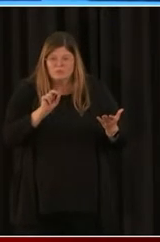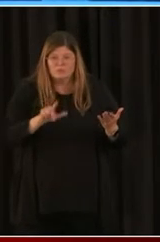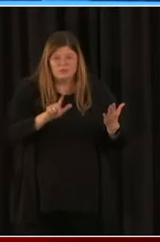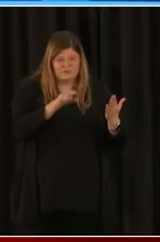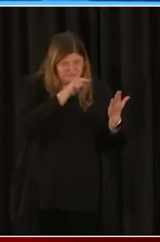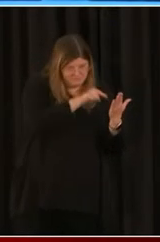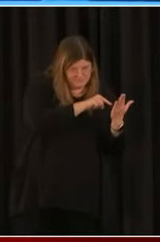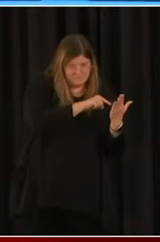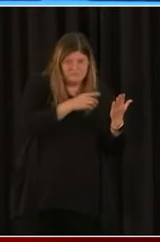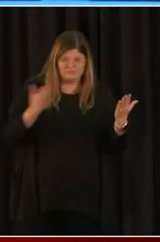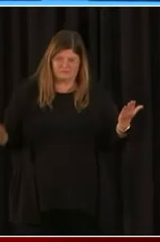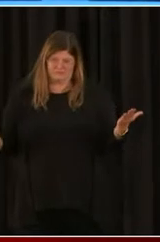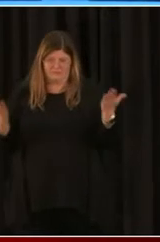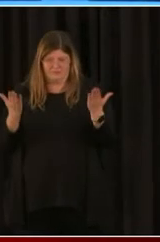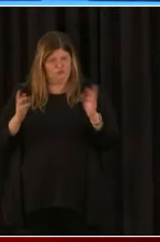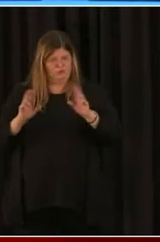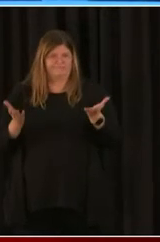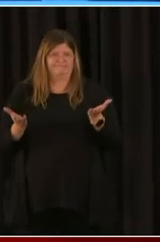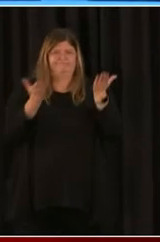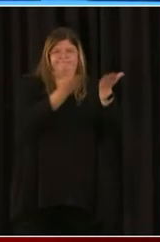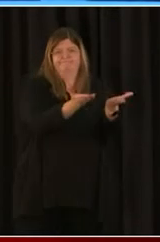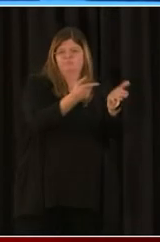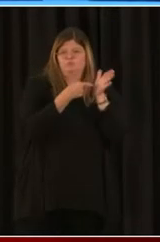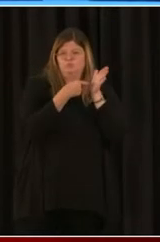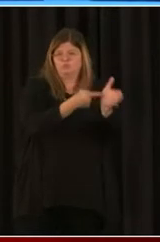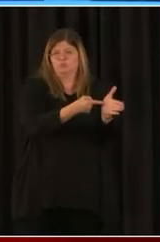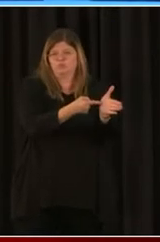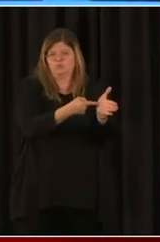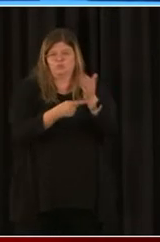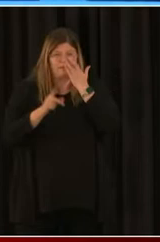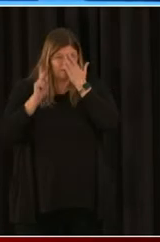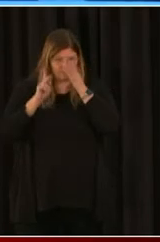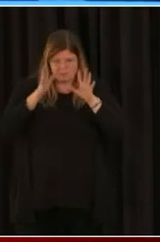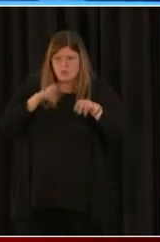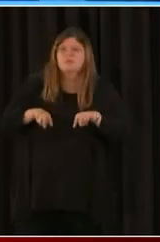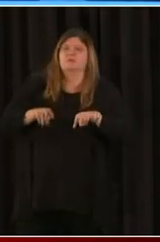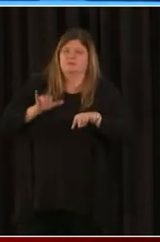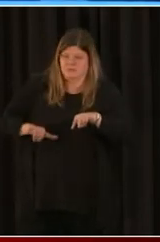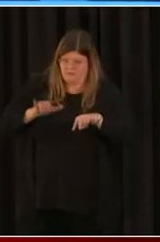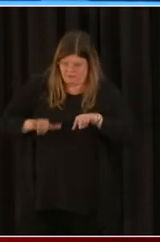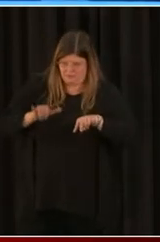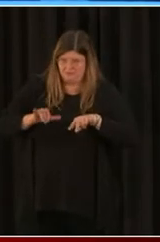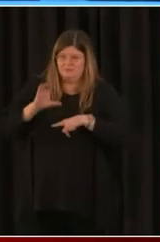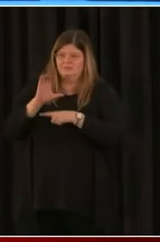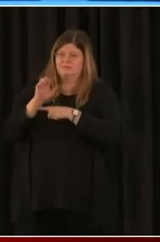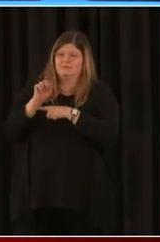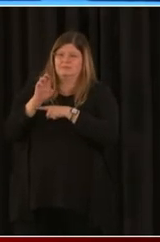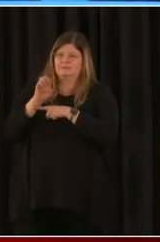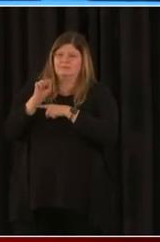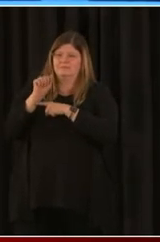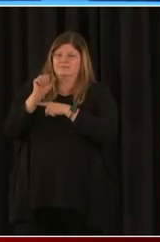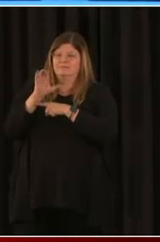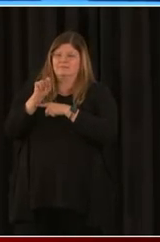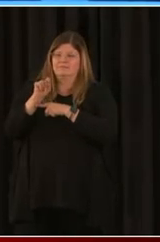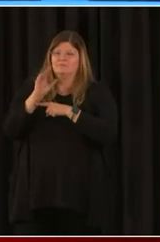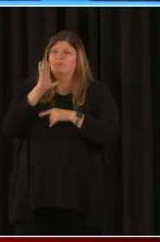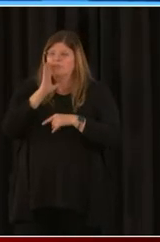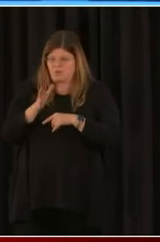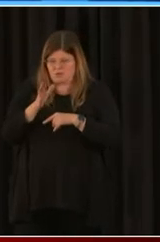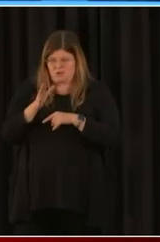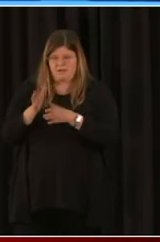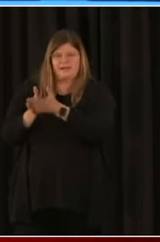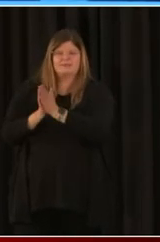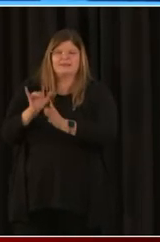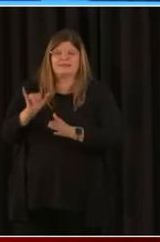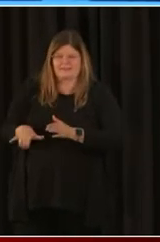paychecks or someone like that, they know what the CARES Act form is. All you have to do is ask them for that. They will ask you